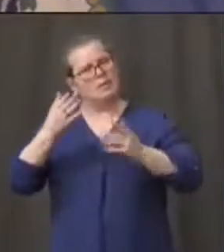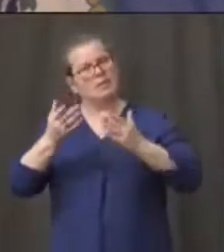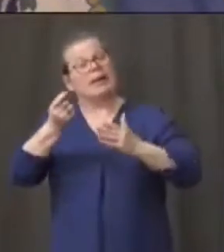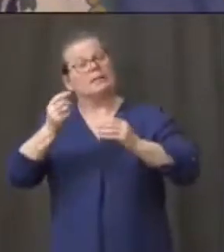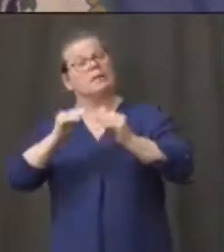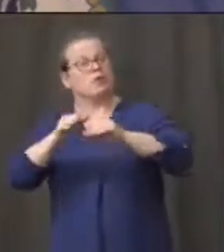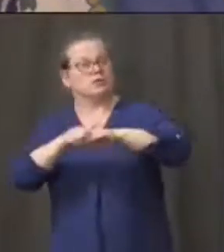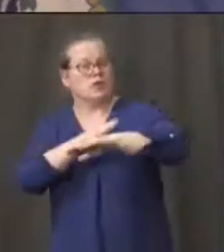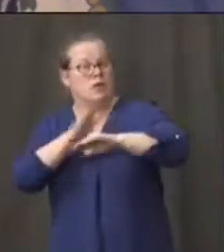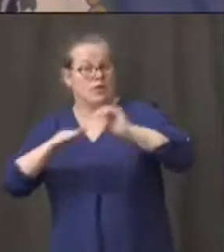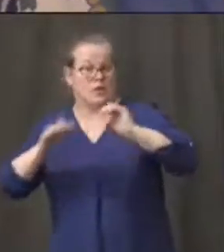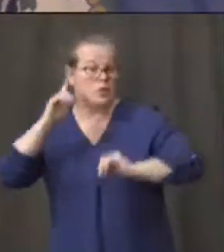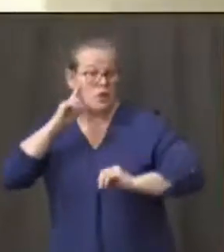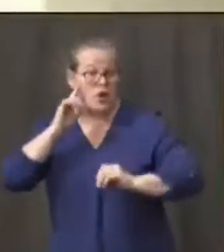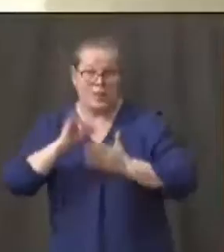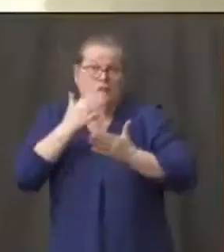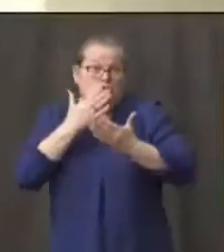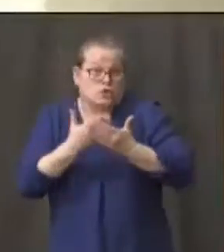thing.